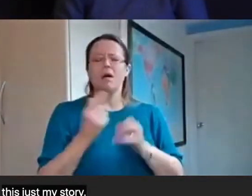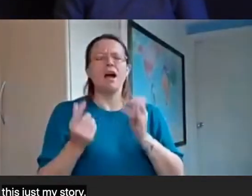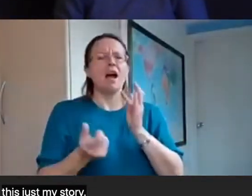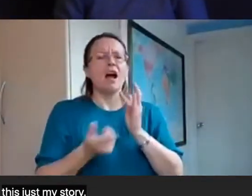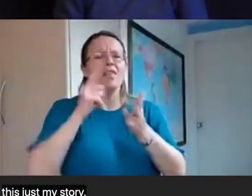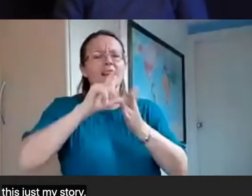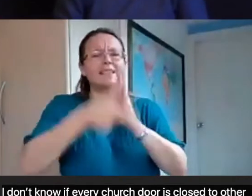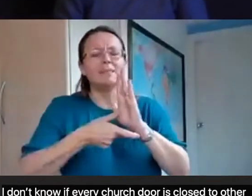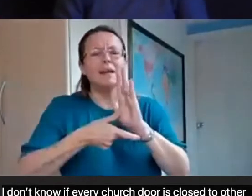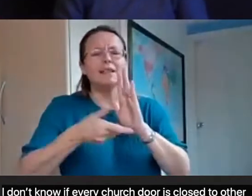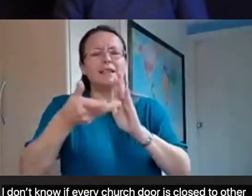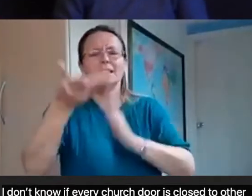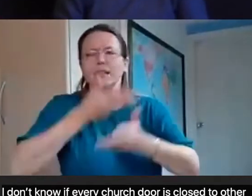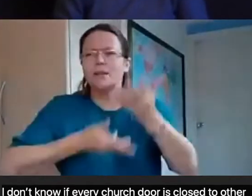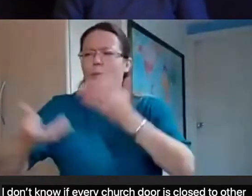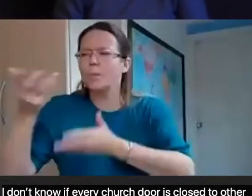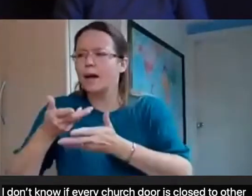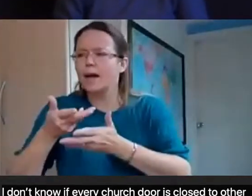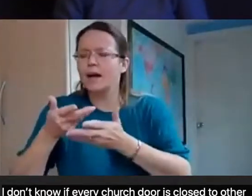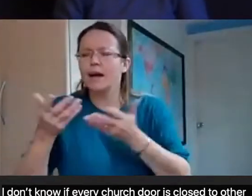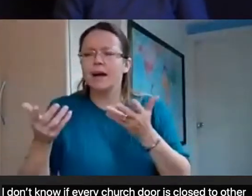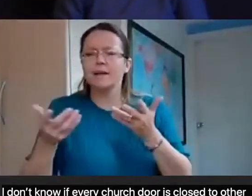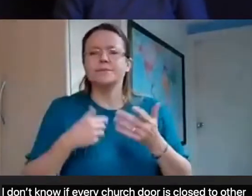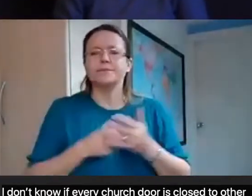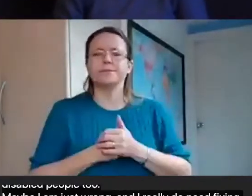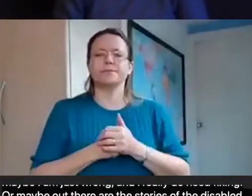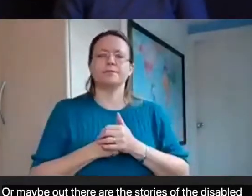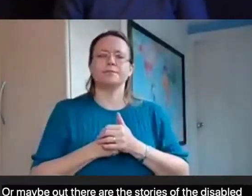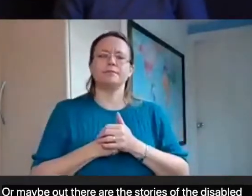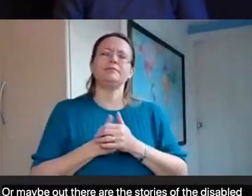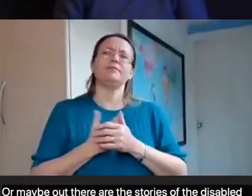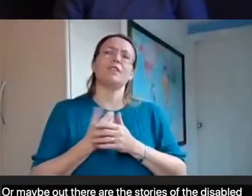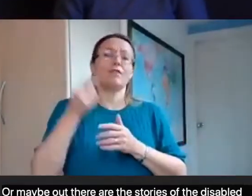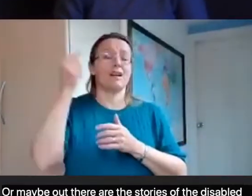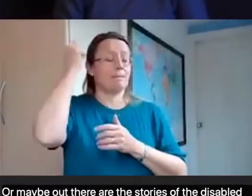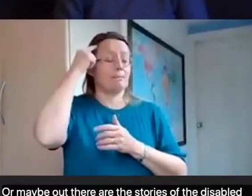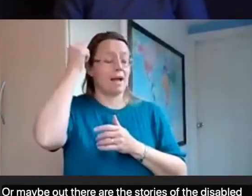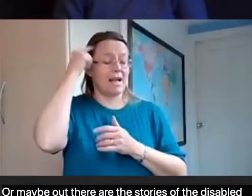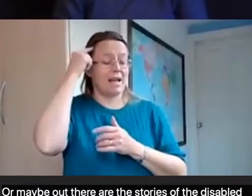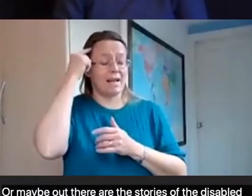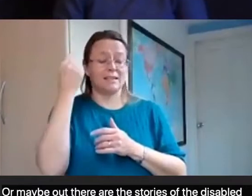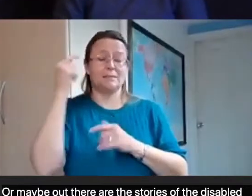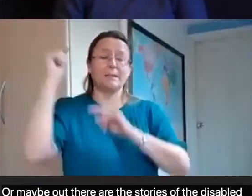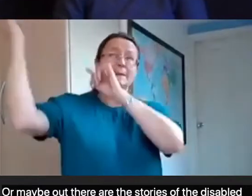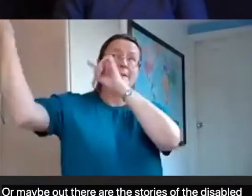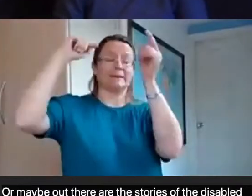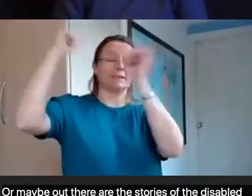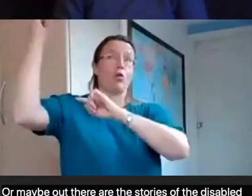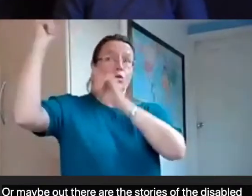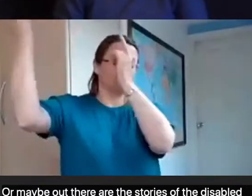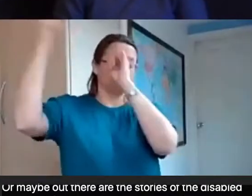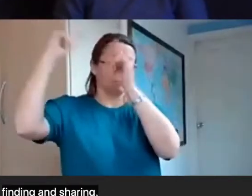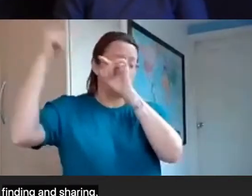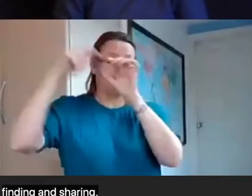those stories needed finding and sharing. And I started a year long argument with God in my head about how I really wasn't qualified to find those stories.